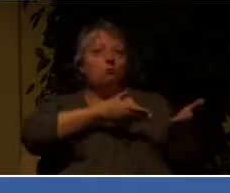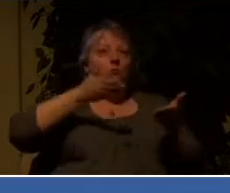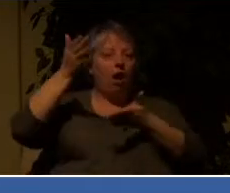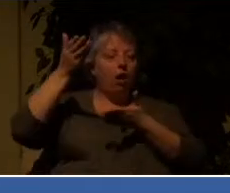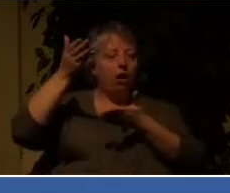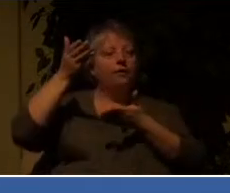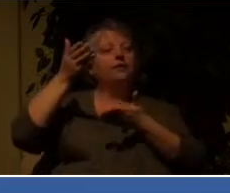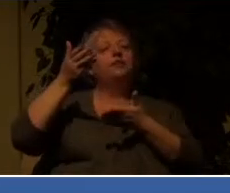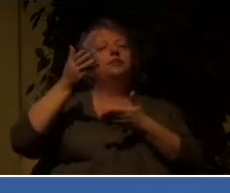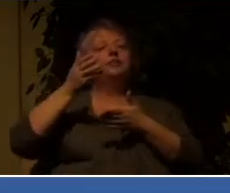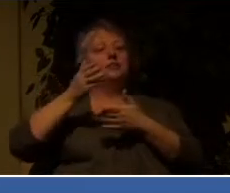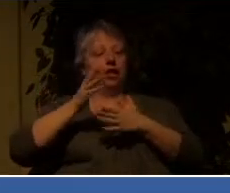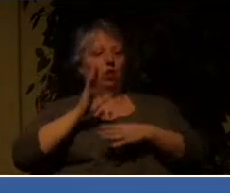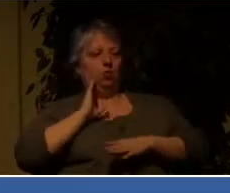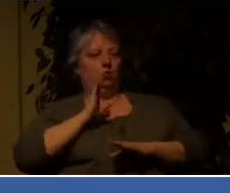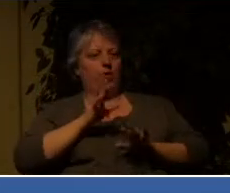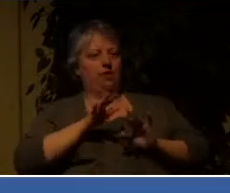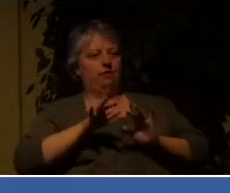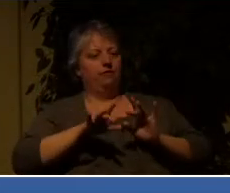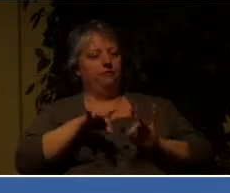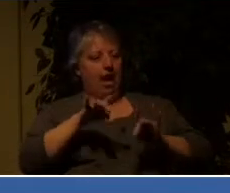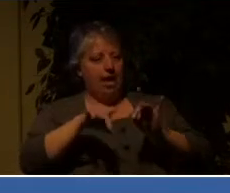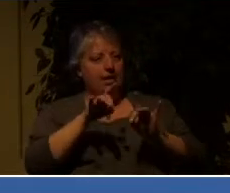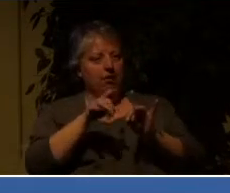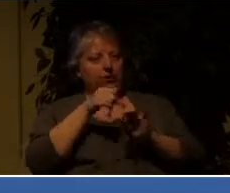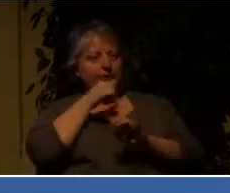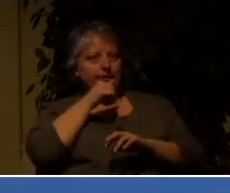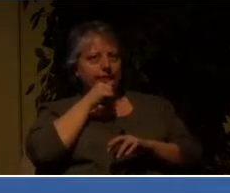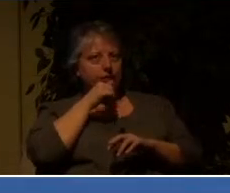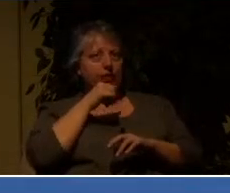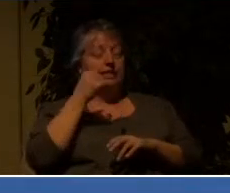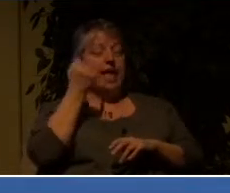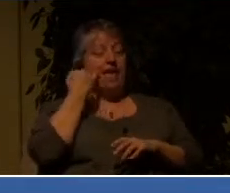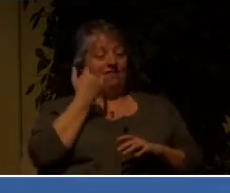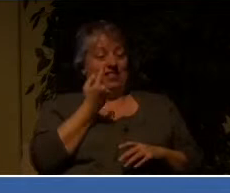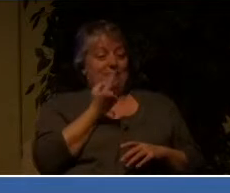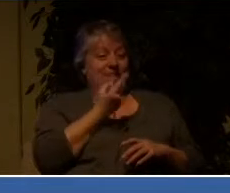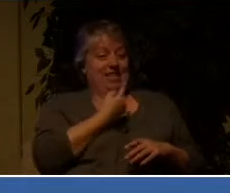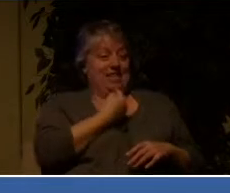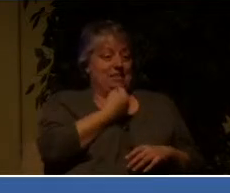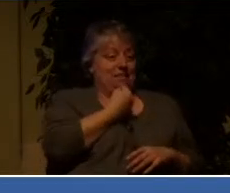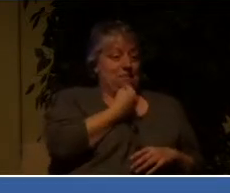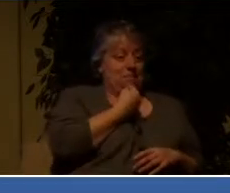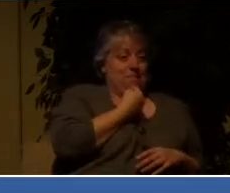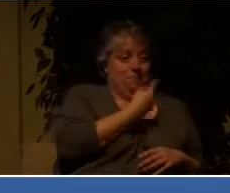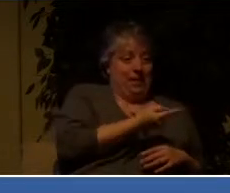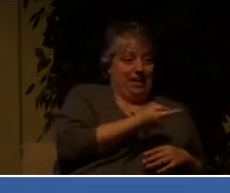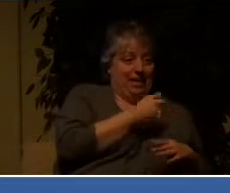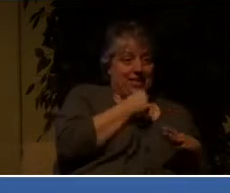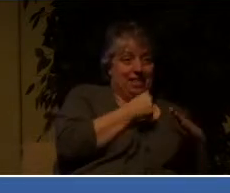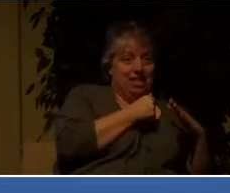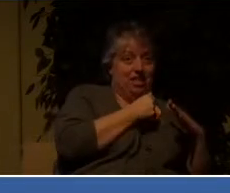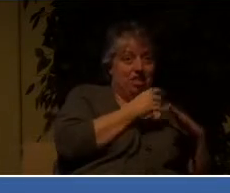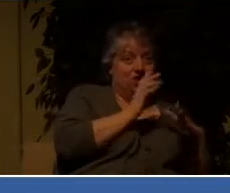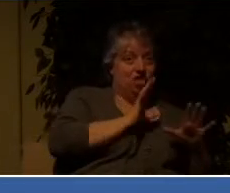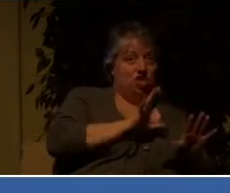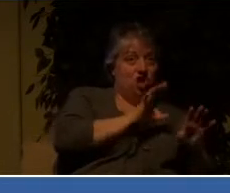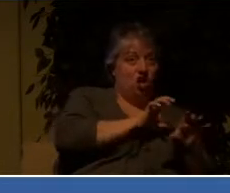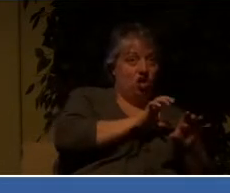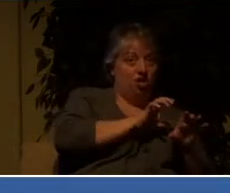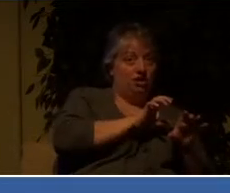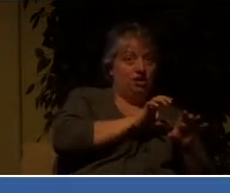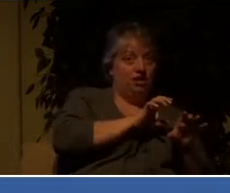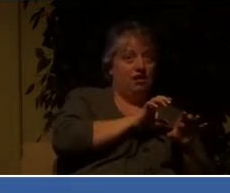dark, speak in the daylight. What is whispered in your ear, proclaim from the roofs. There's the rooftop song that we were